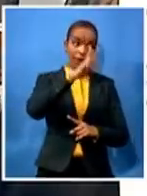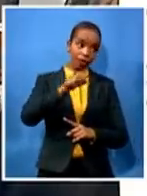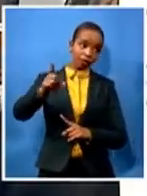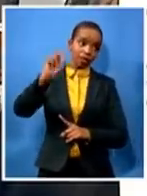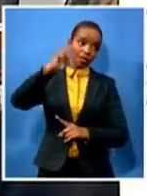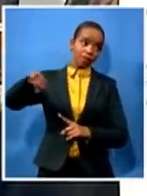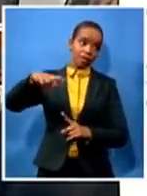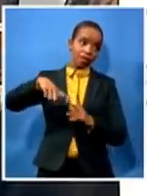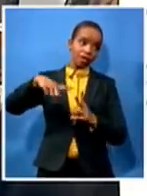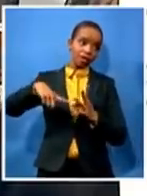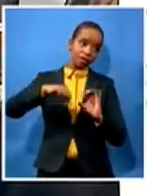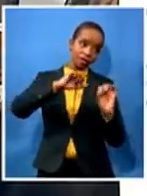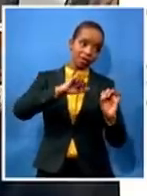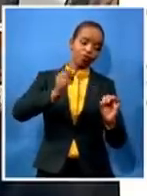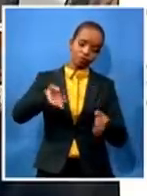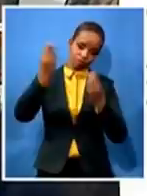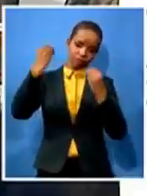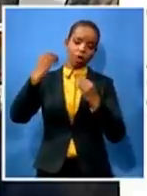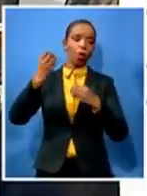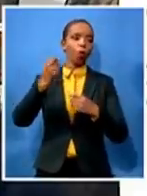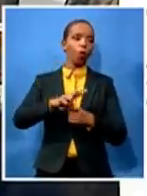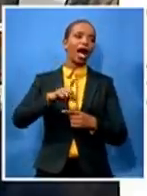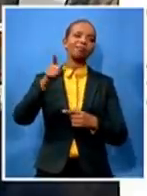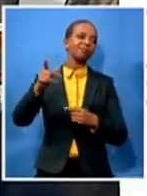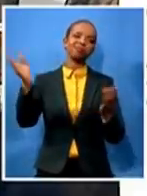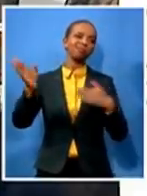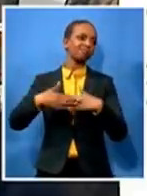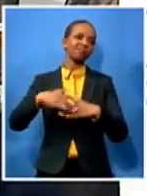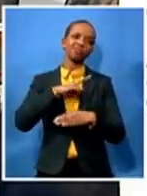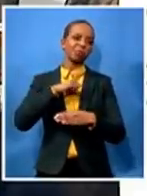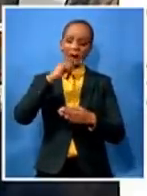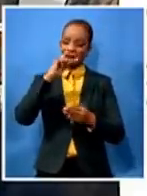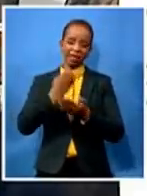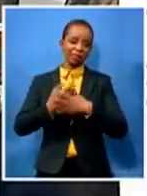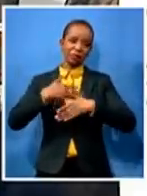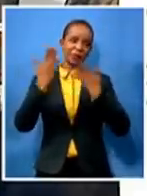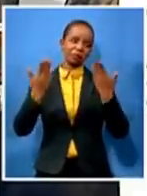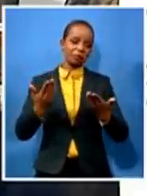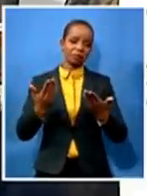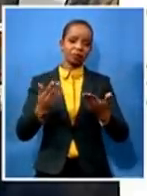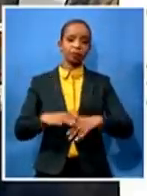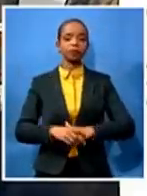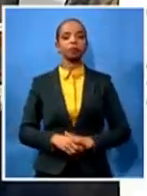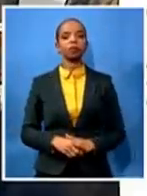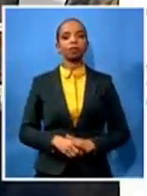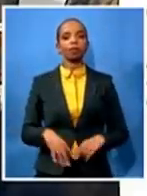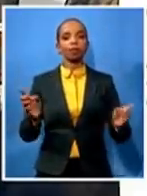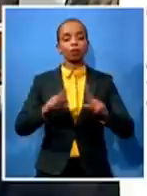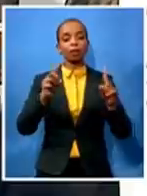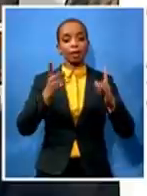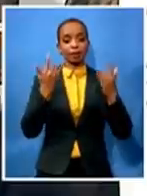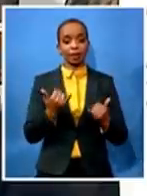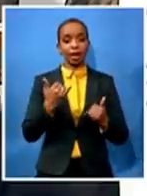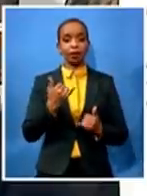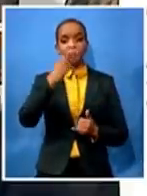but now recently with the killing of of george floyd i live in